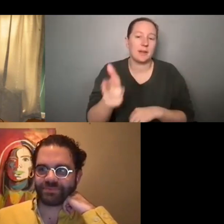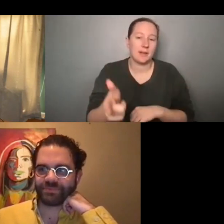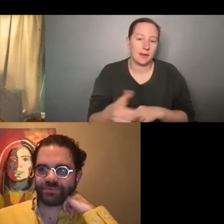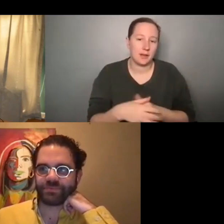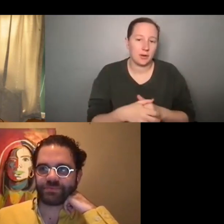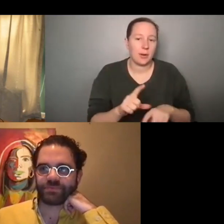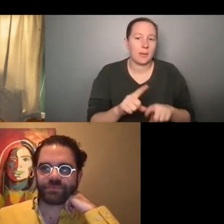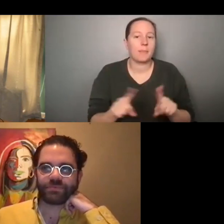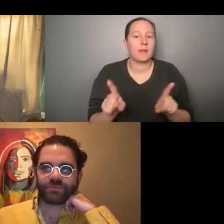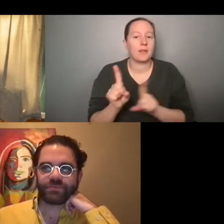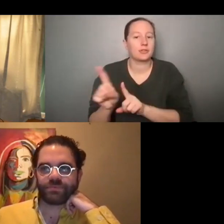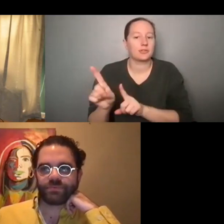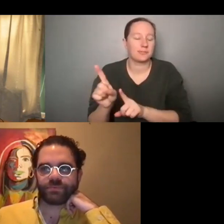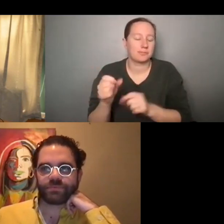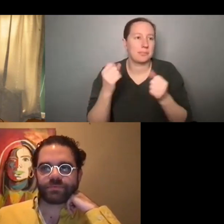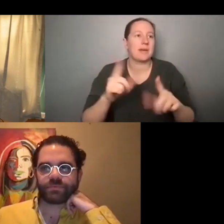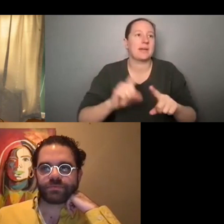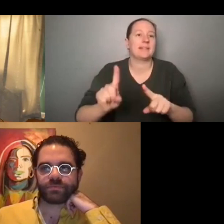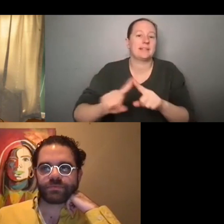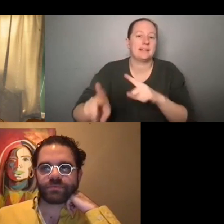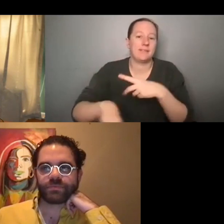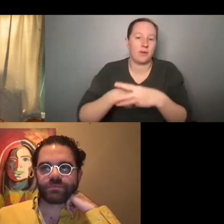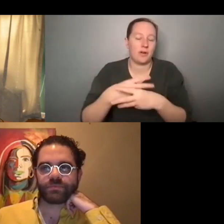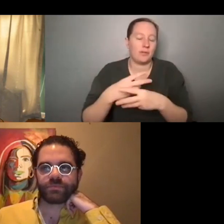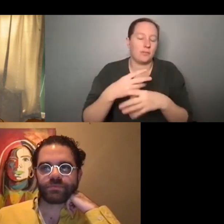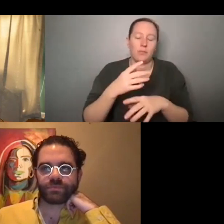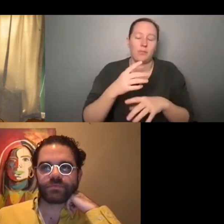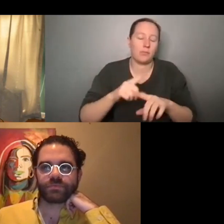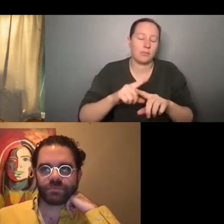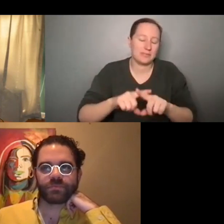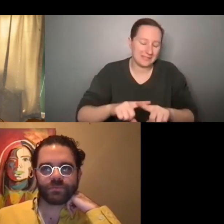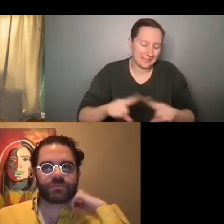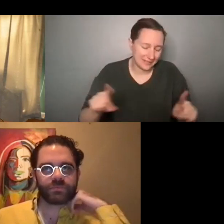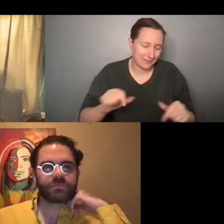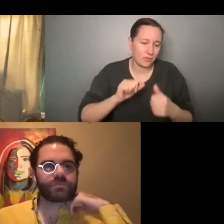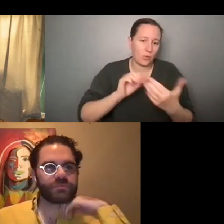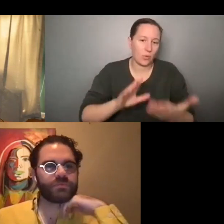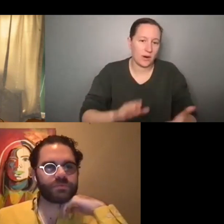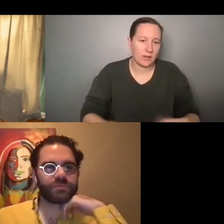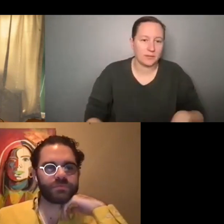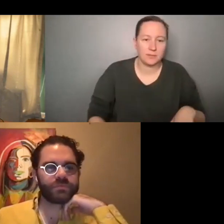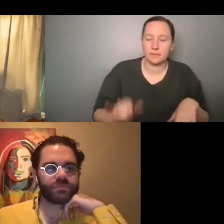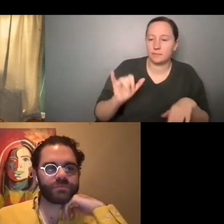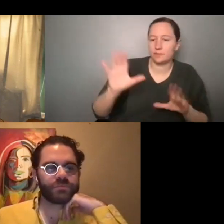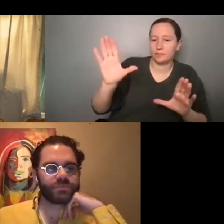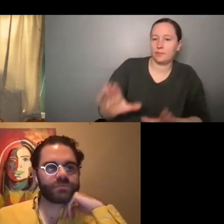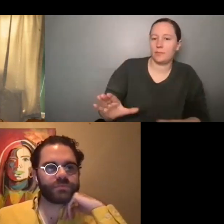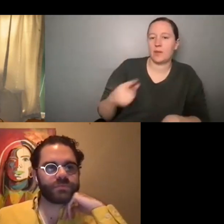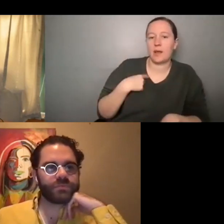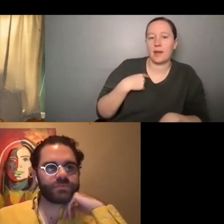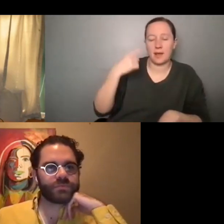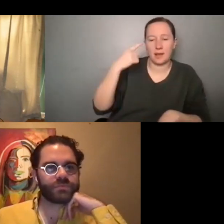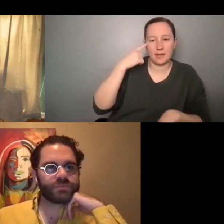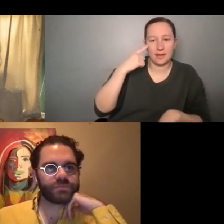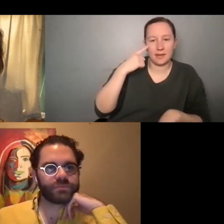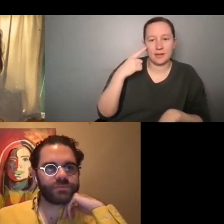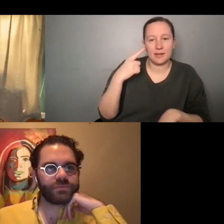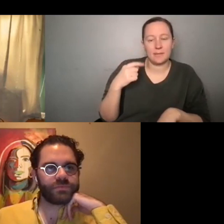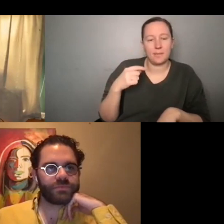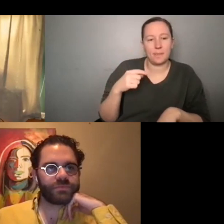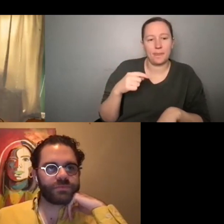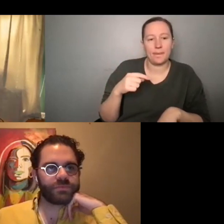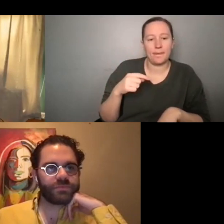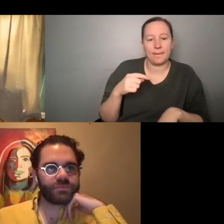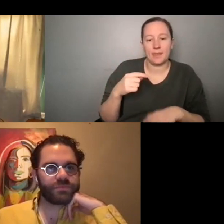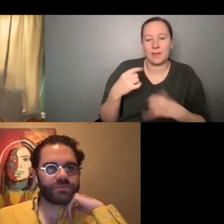there's all kinds of ways. So that's my thoughts on that. Yeah, that's great. I agree. I think this kind of era